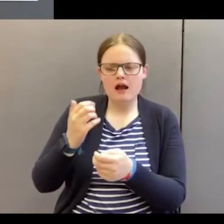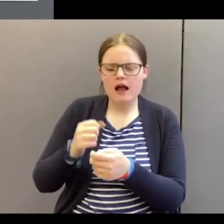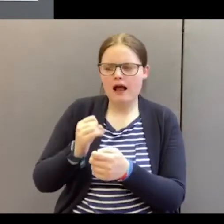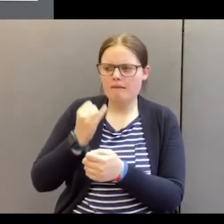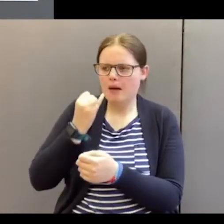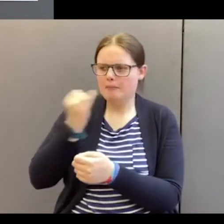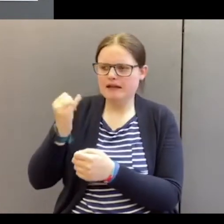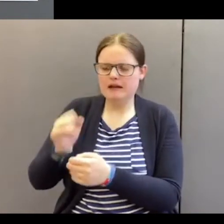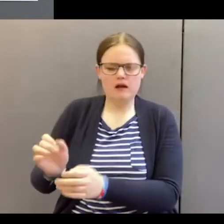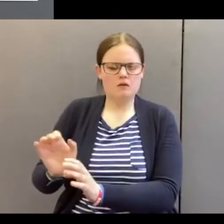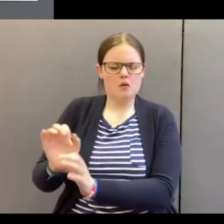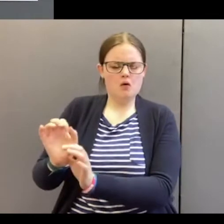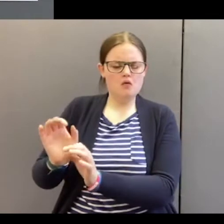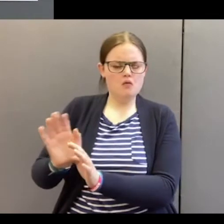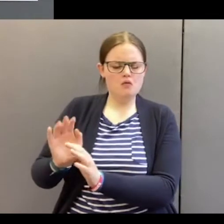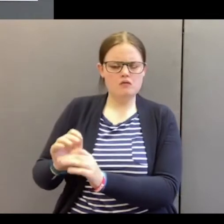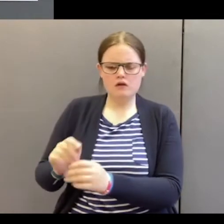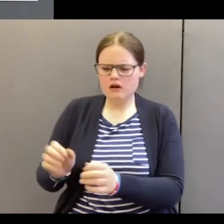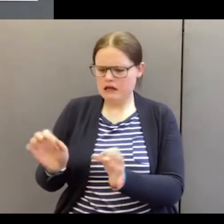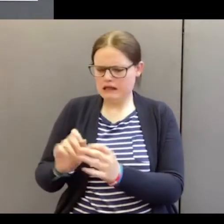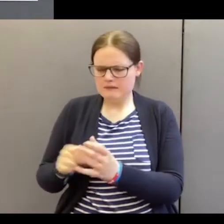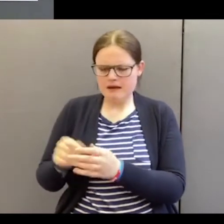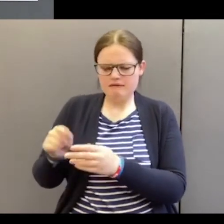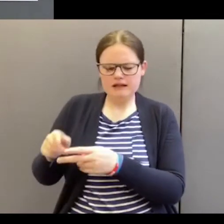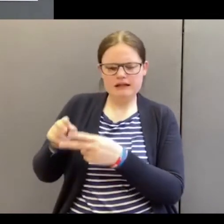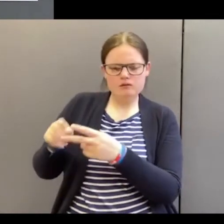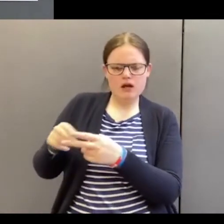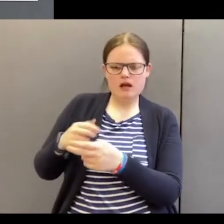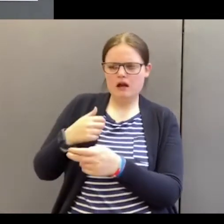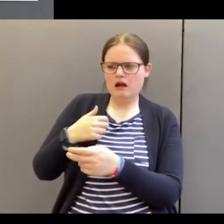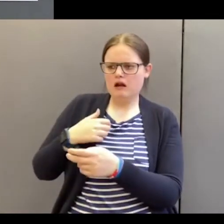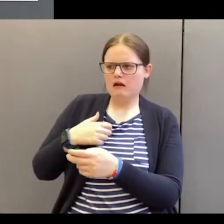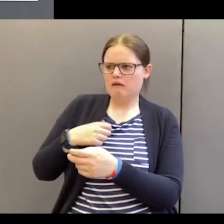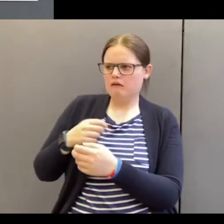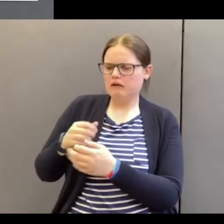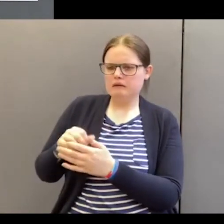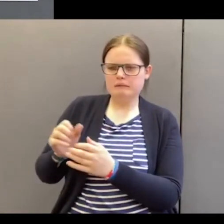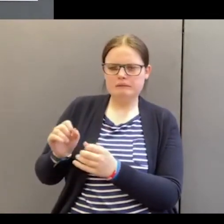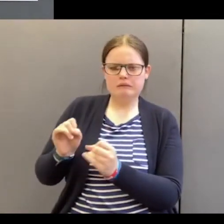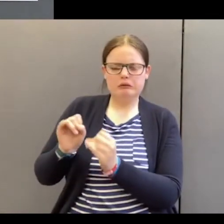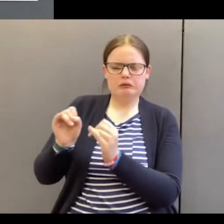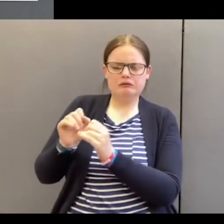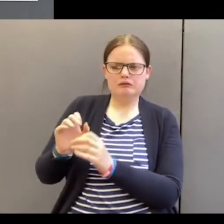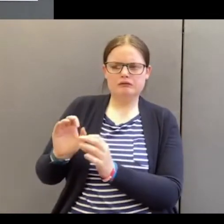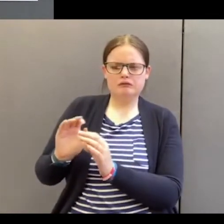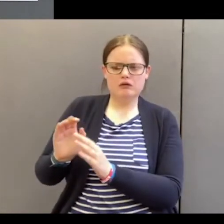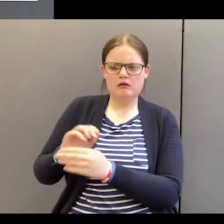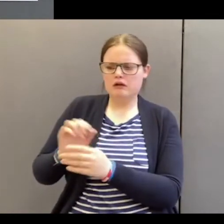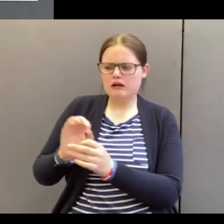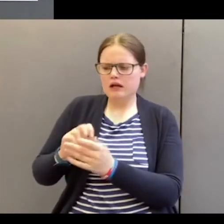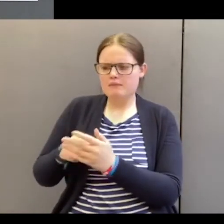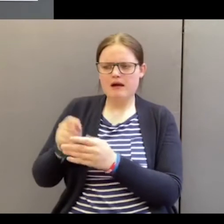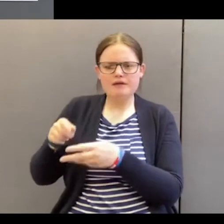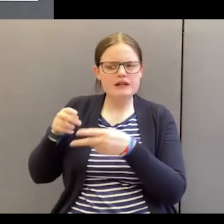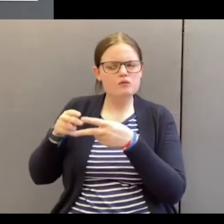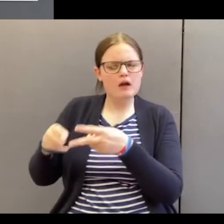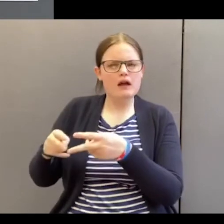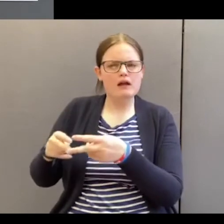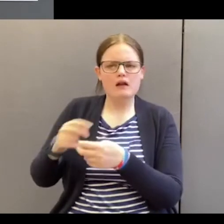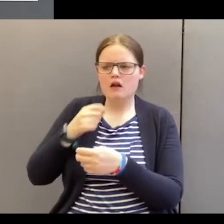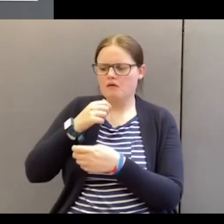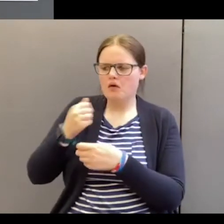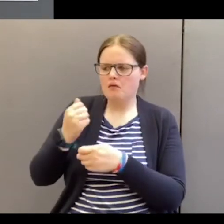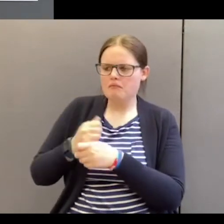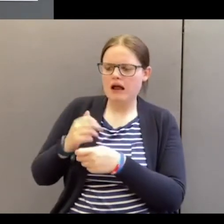taste. There's nothing about it that will backfire. There's nothing about it that will make